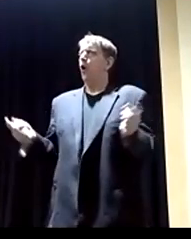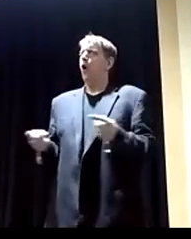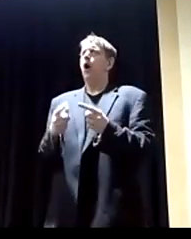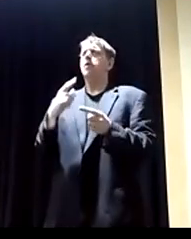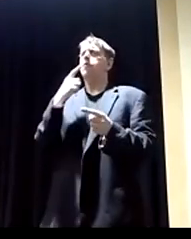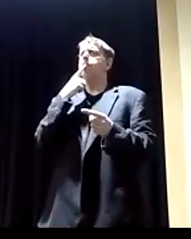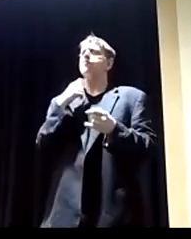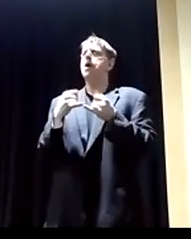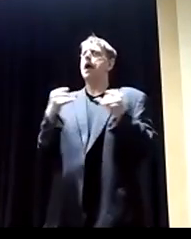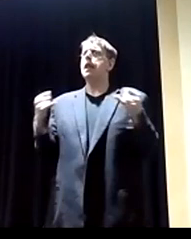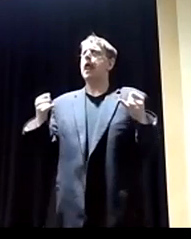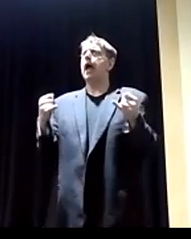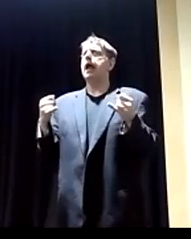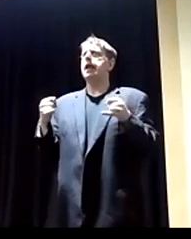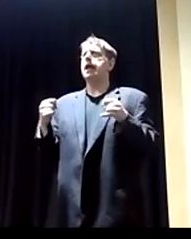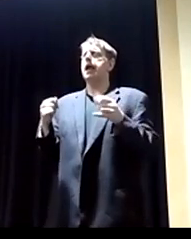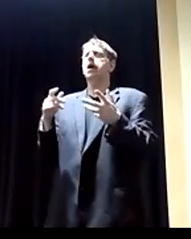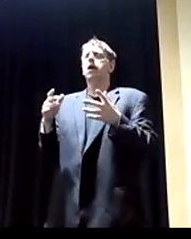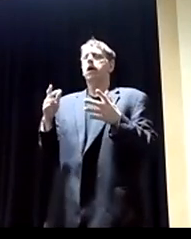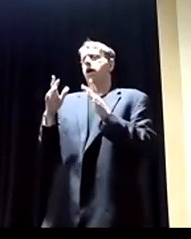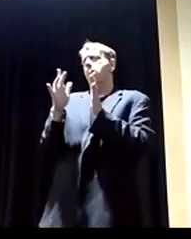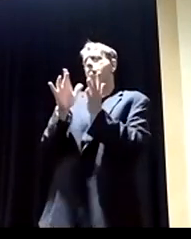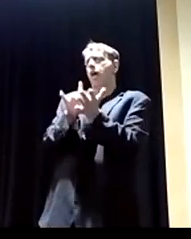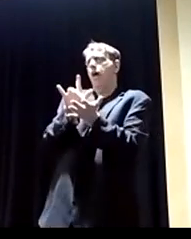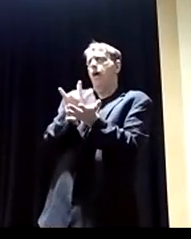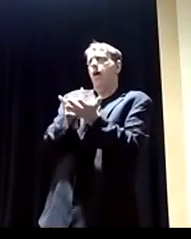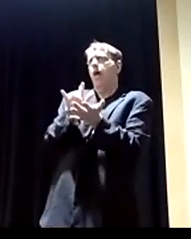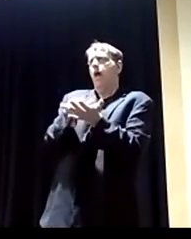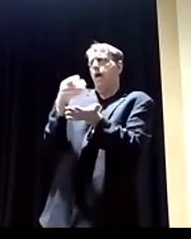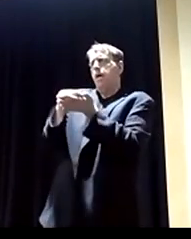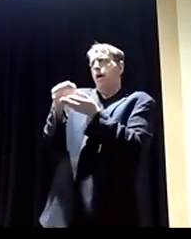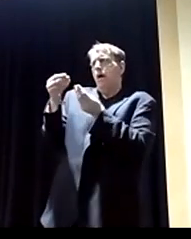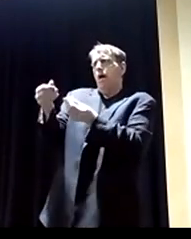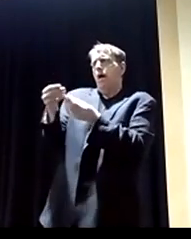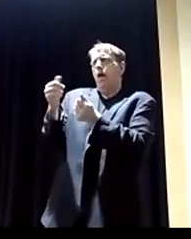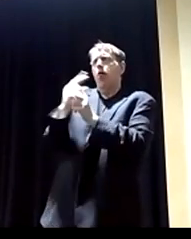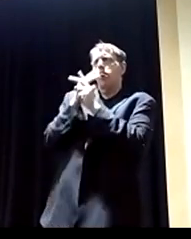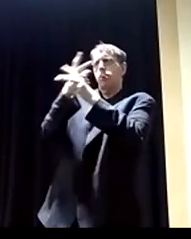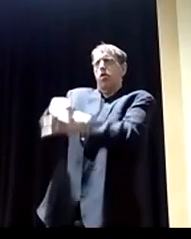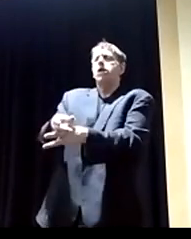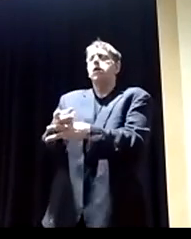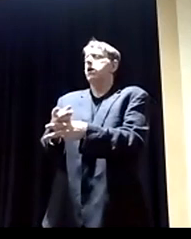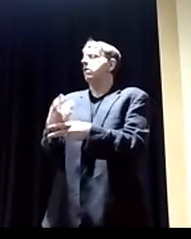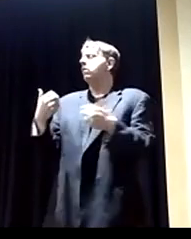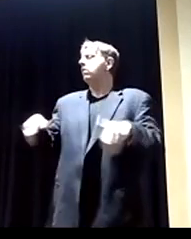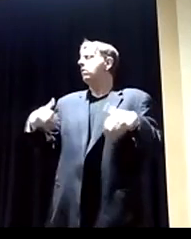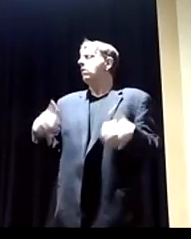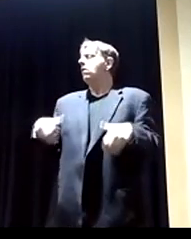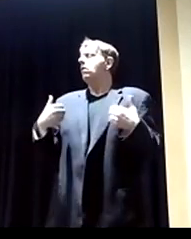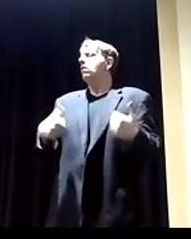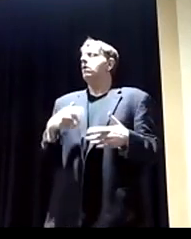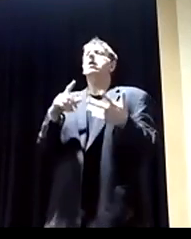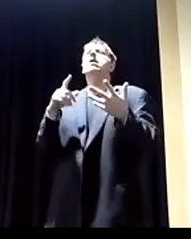Redlining and predatory lending practices were par for the course for a good part of the early last century. And we have to